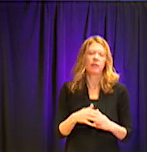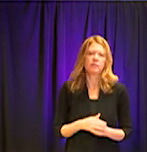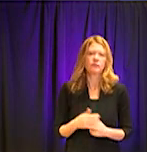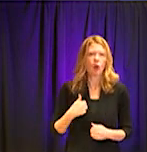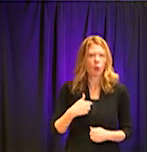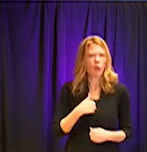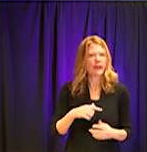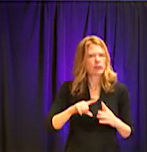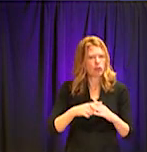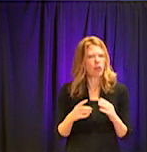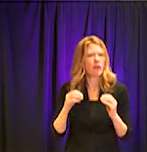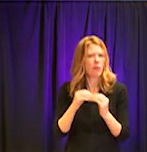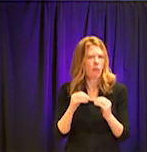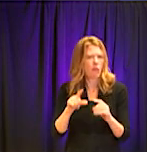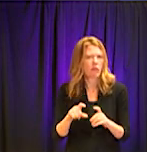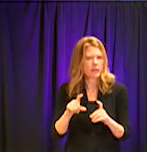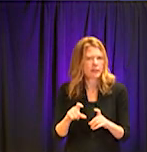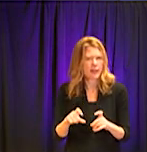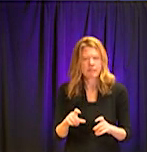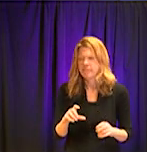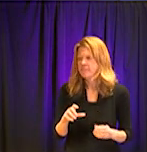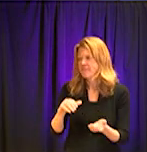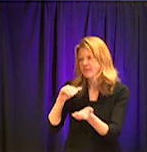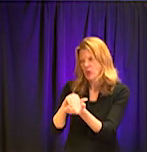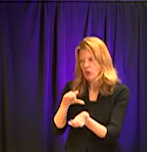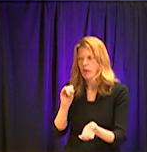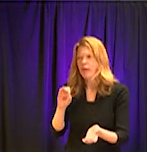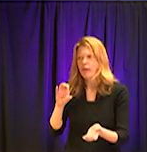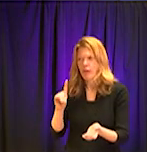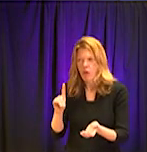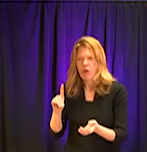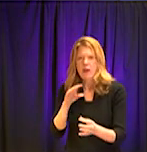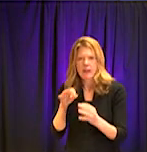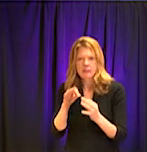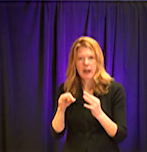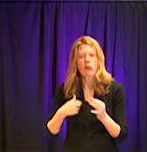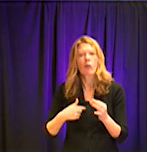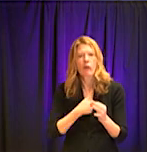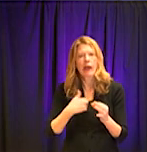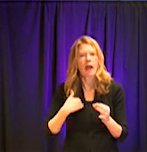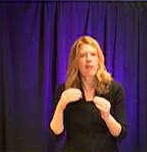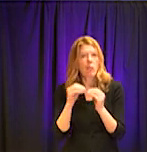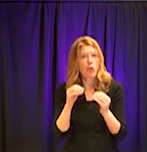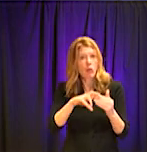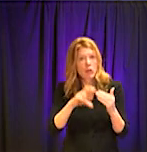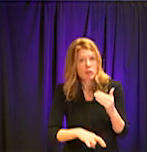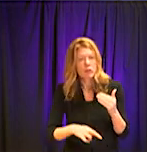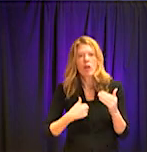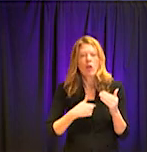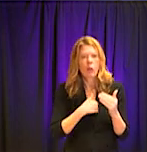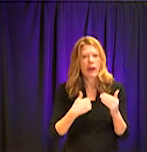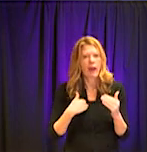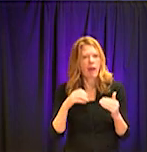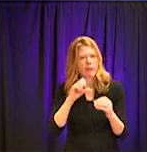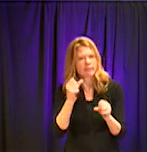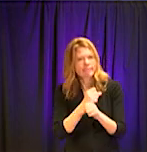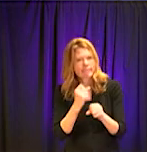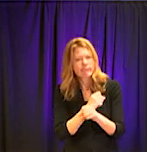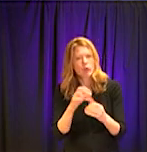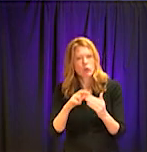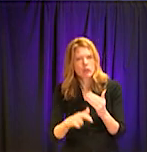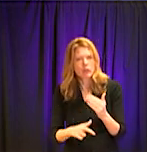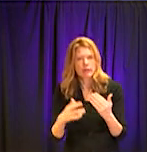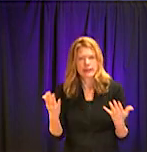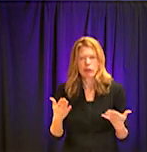I think as Dr. Ford mentioned, I mean, we have, we have test results, we have numbers in Georgia, um, and as